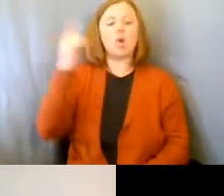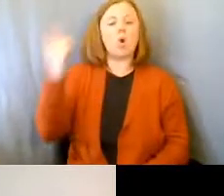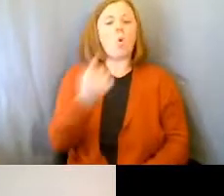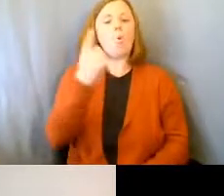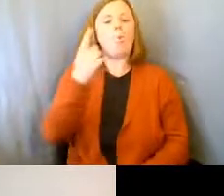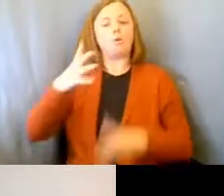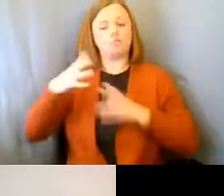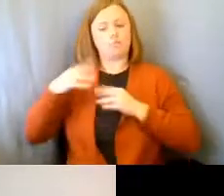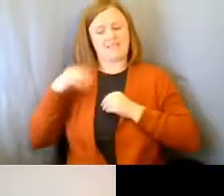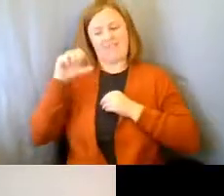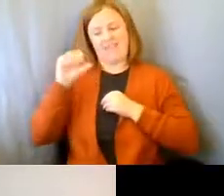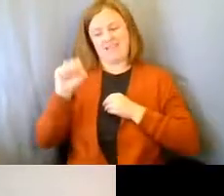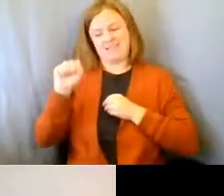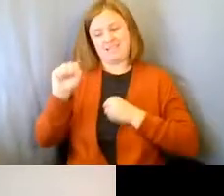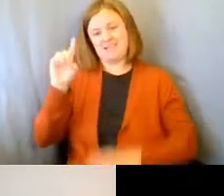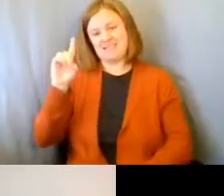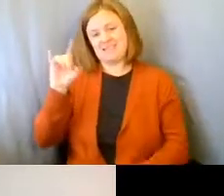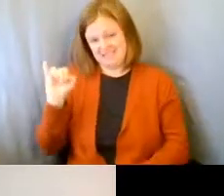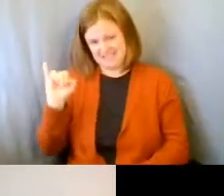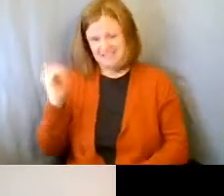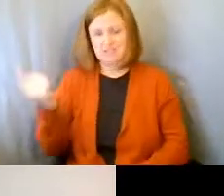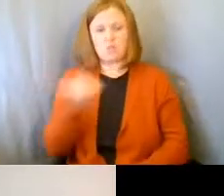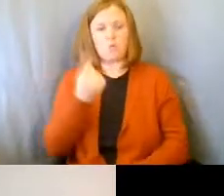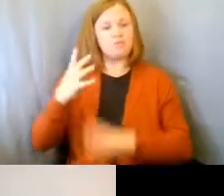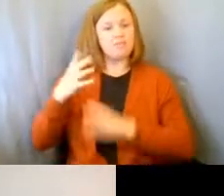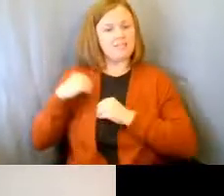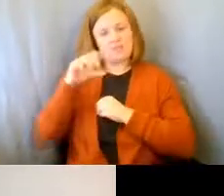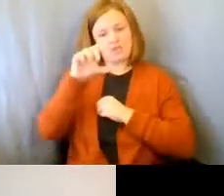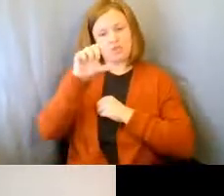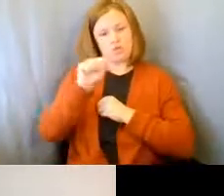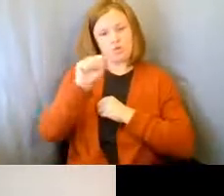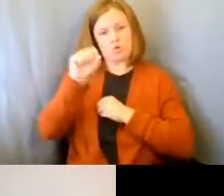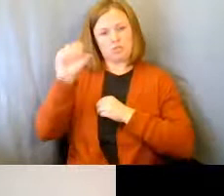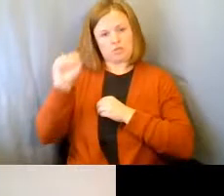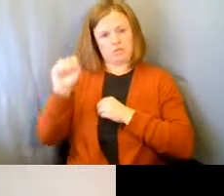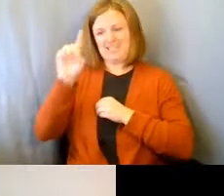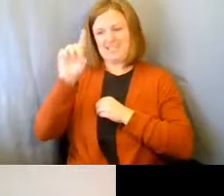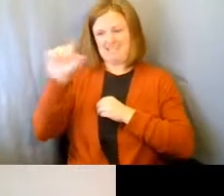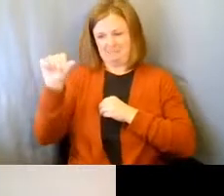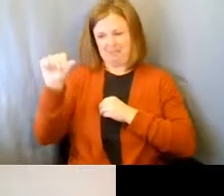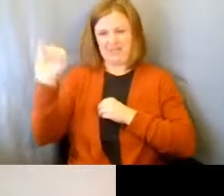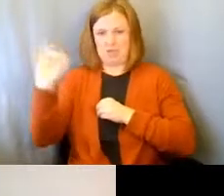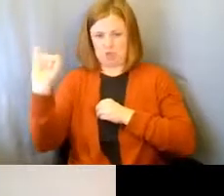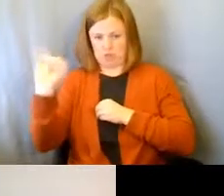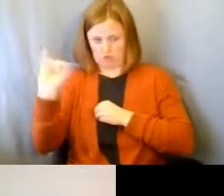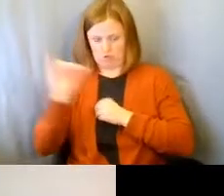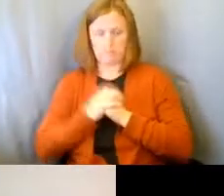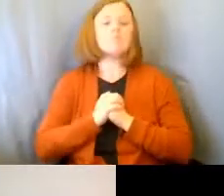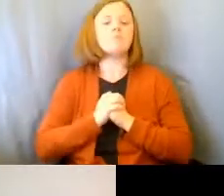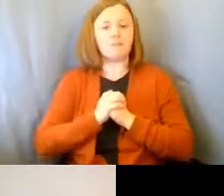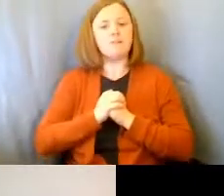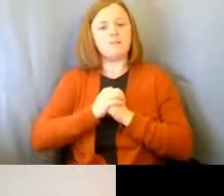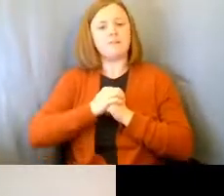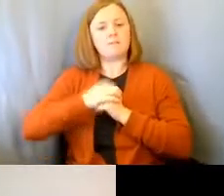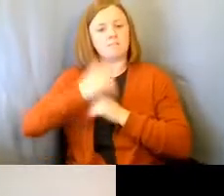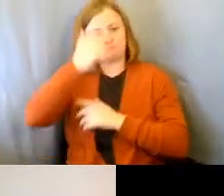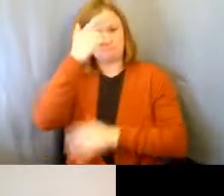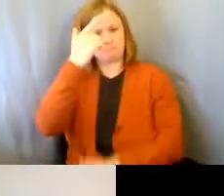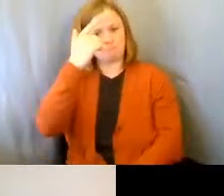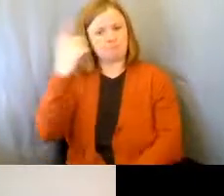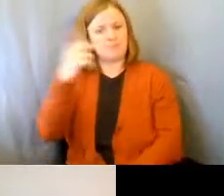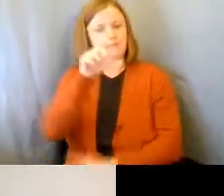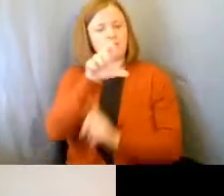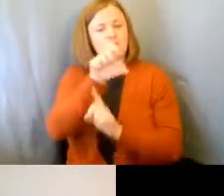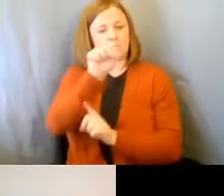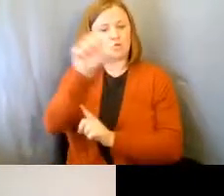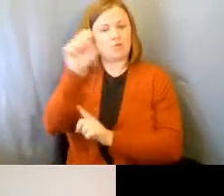receives SSDI. He's only receiving Social Security Disability Insurance based on the Social